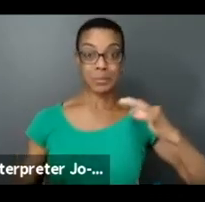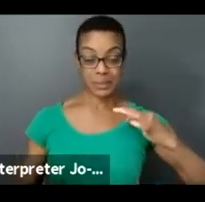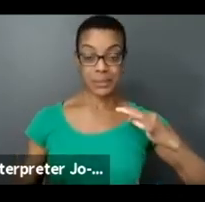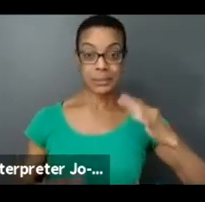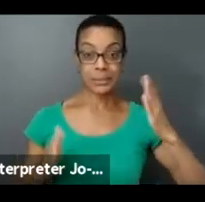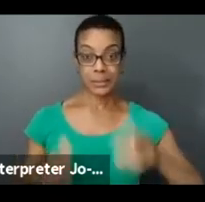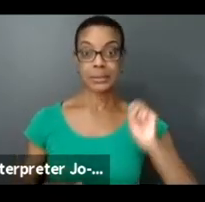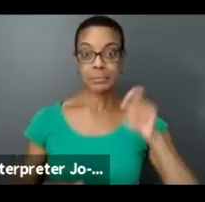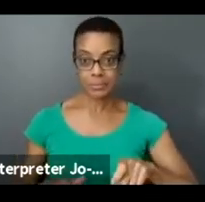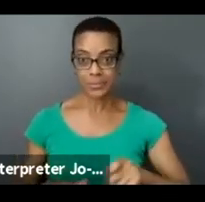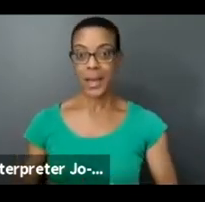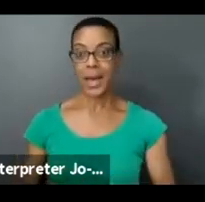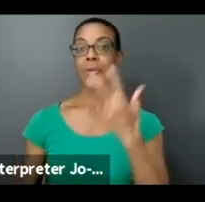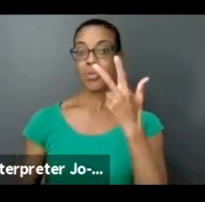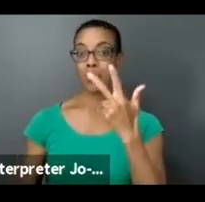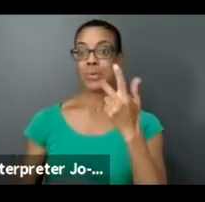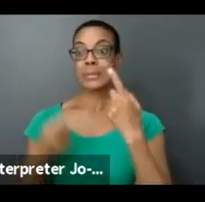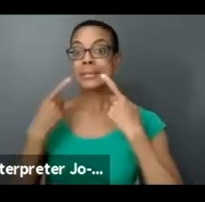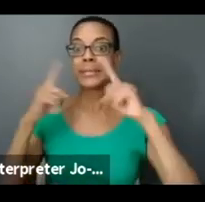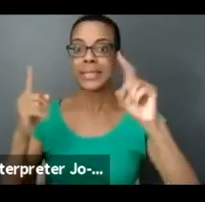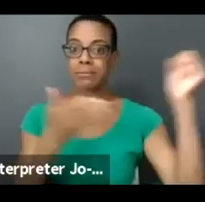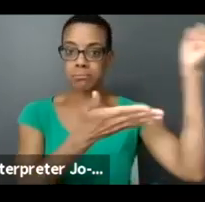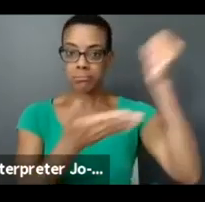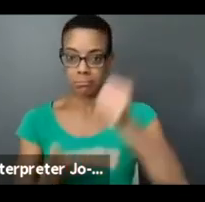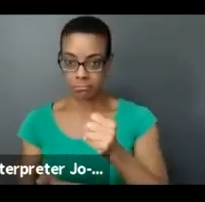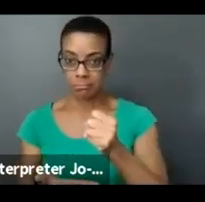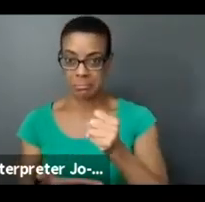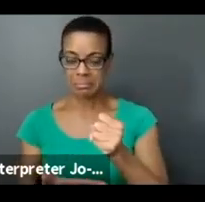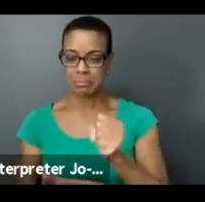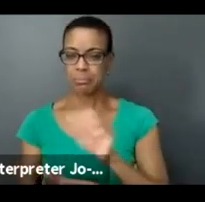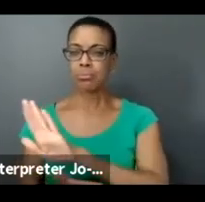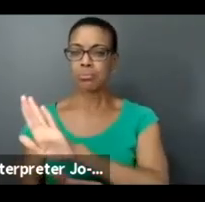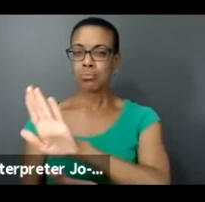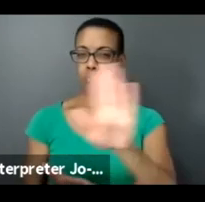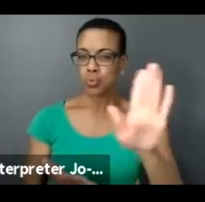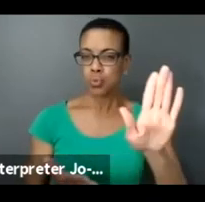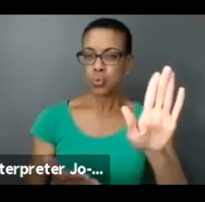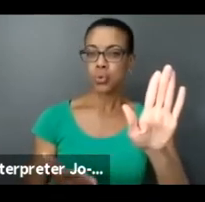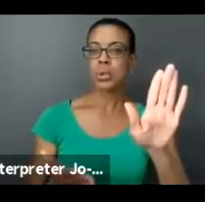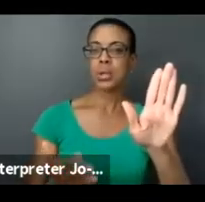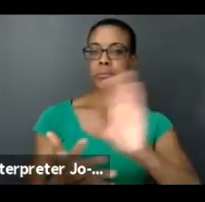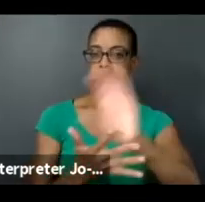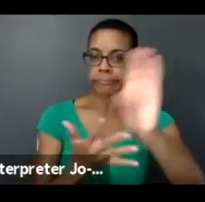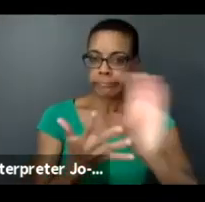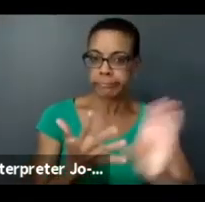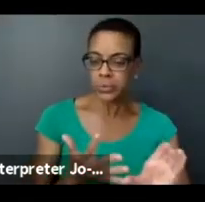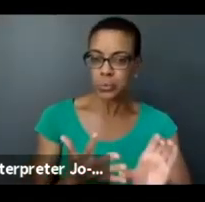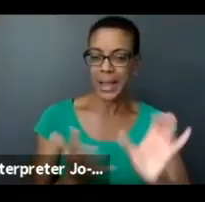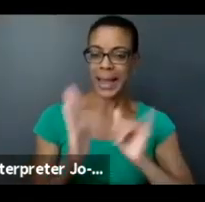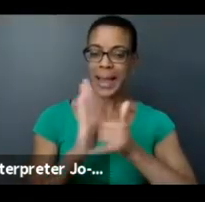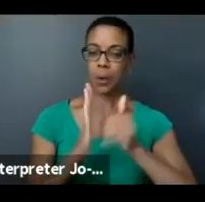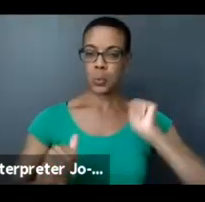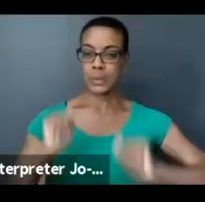three successful grants. Can you share so far what unique ways Black orgs are being assessed? So the organization